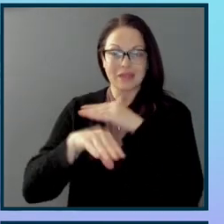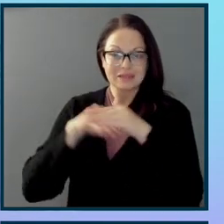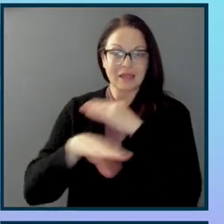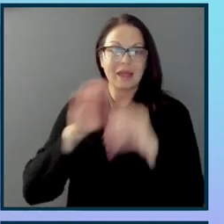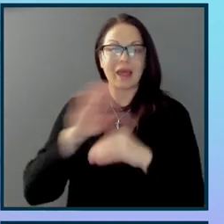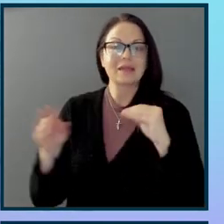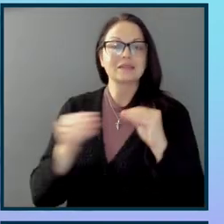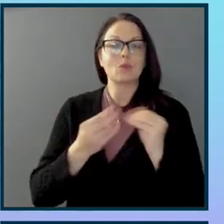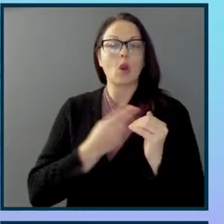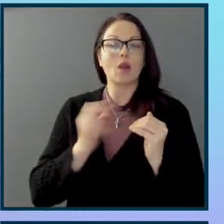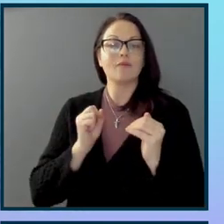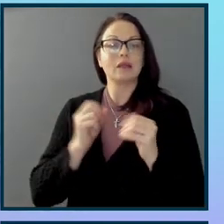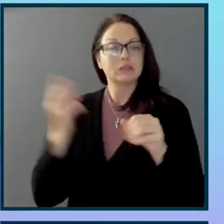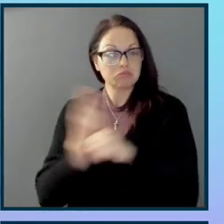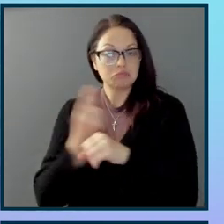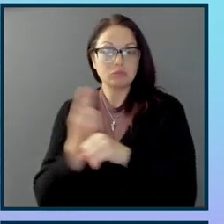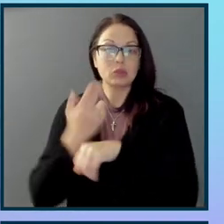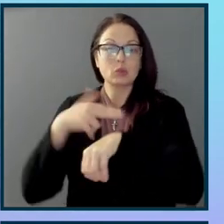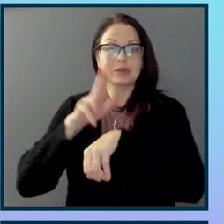us go to the native mobile apps.